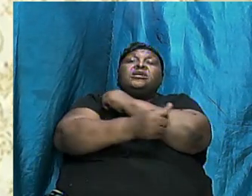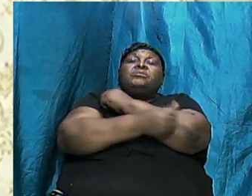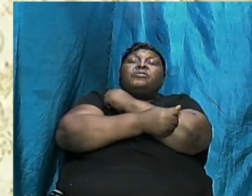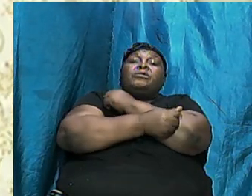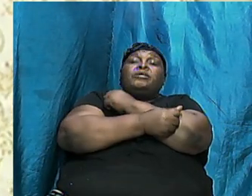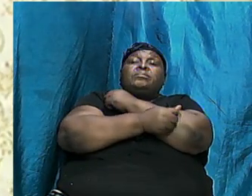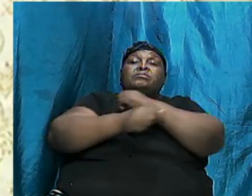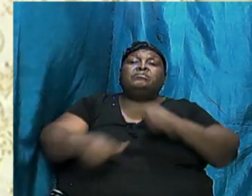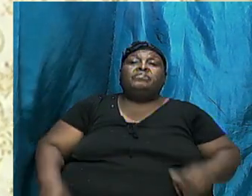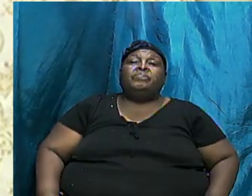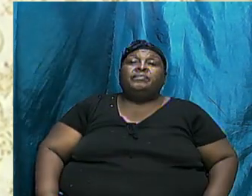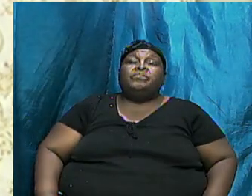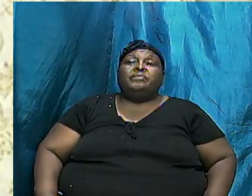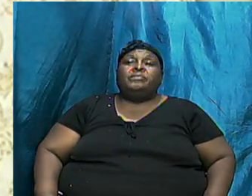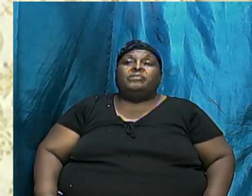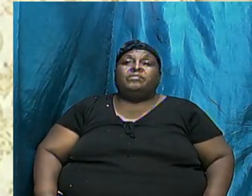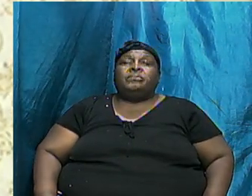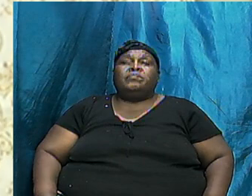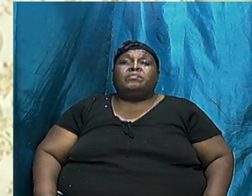it rubs